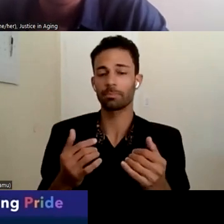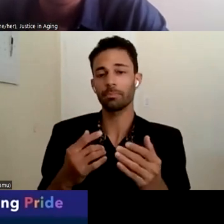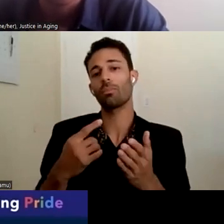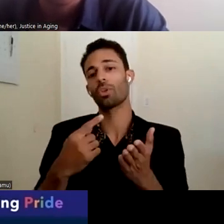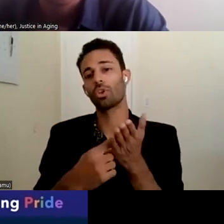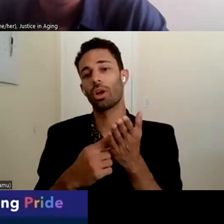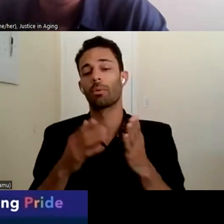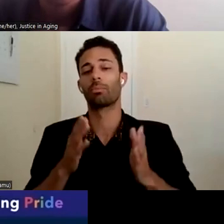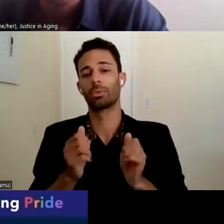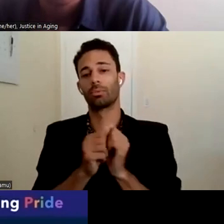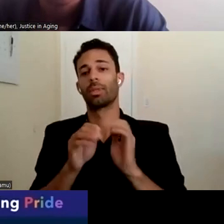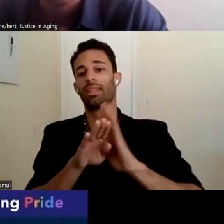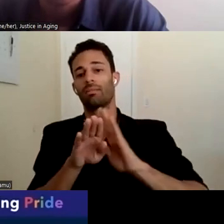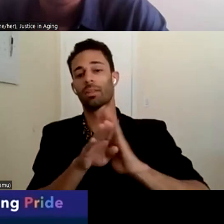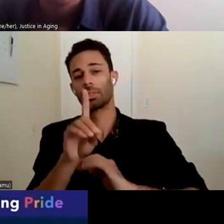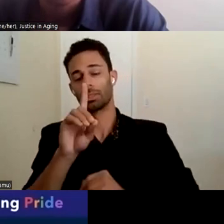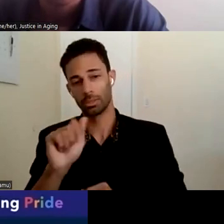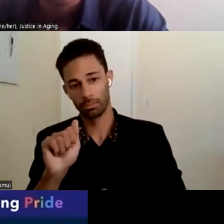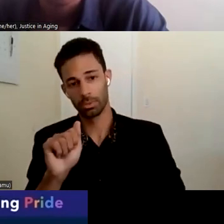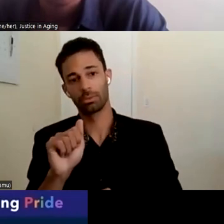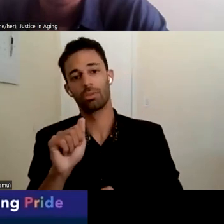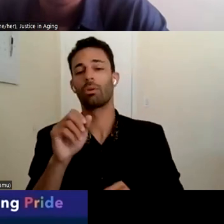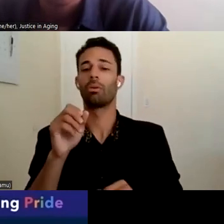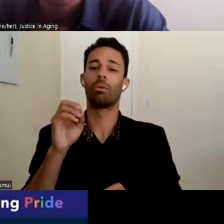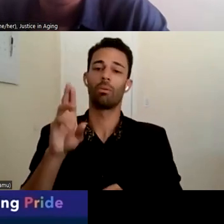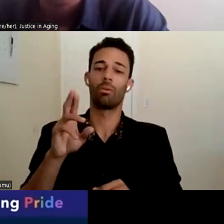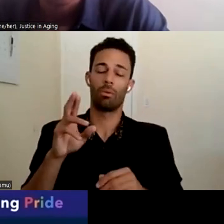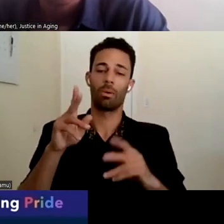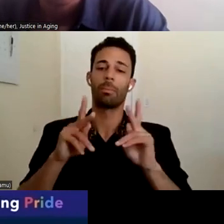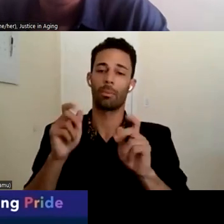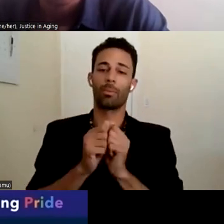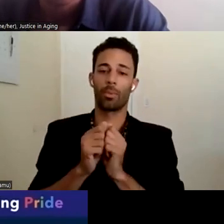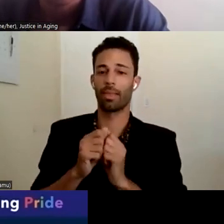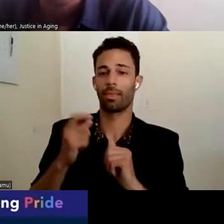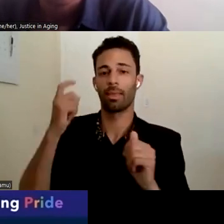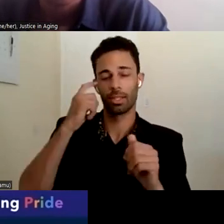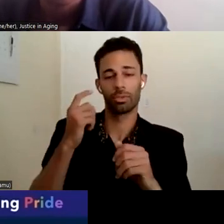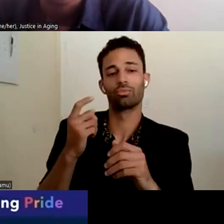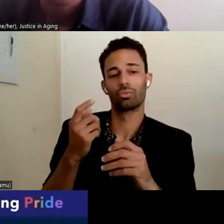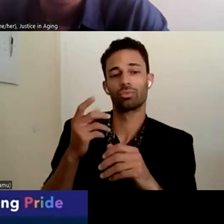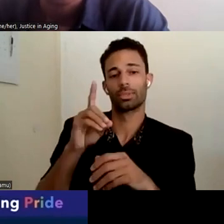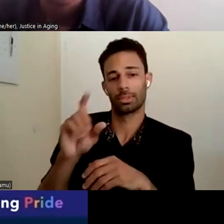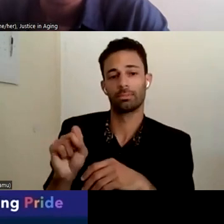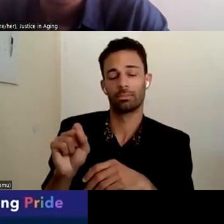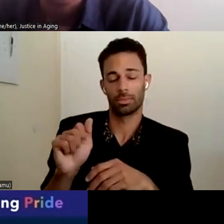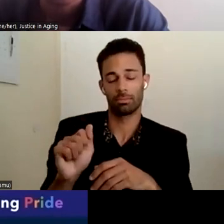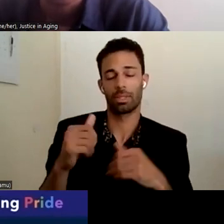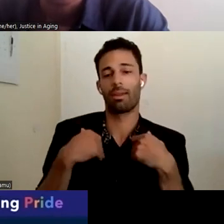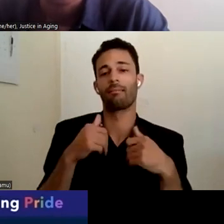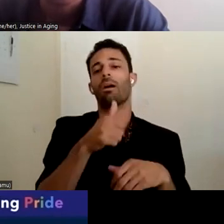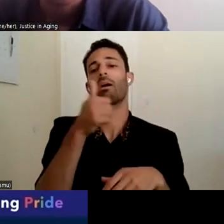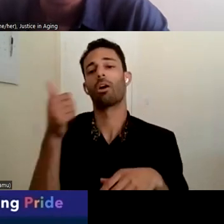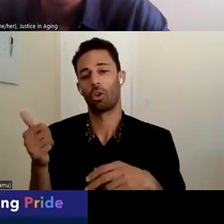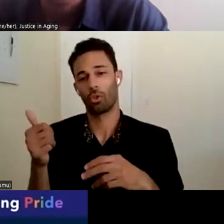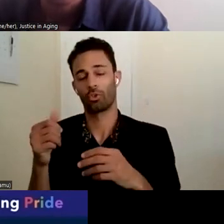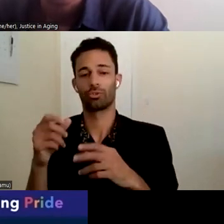a person with developmental disabilities or people with intellectual disabilities as well, because that raises other issues. And I'm looking